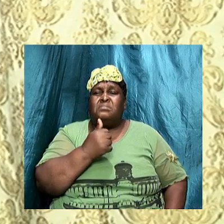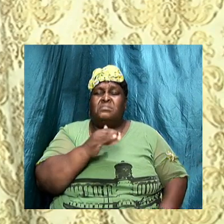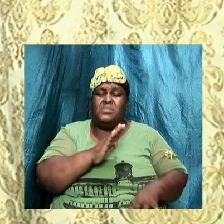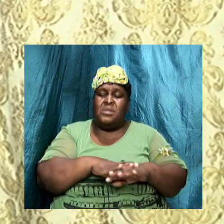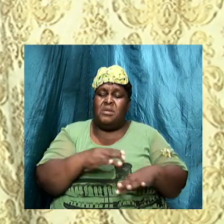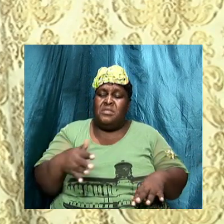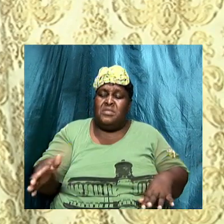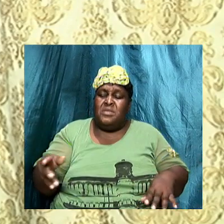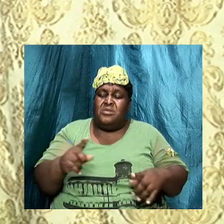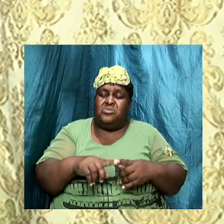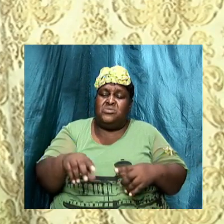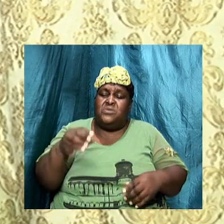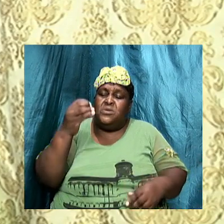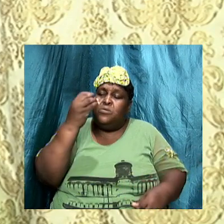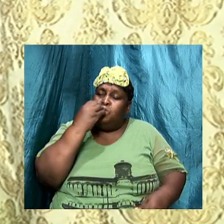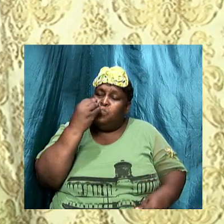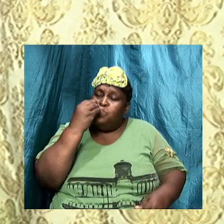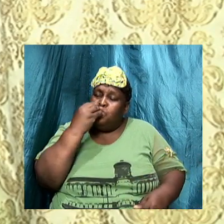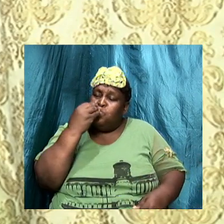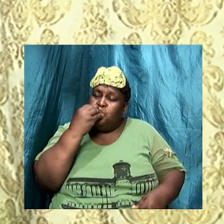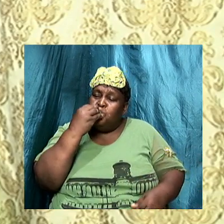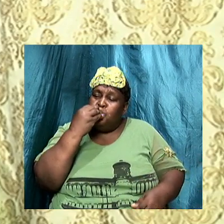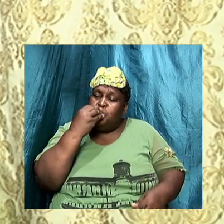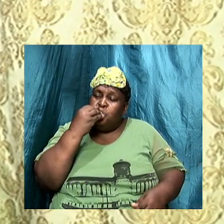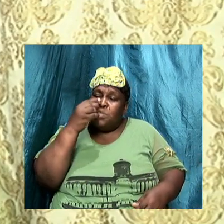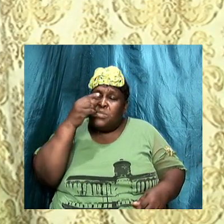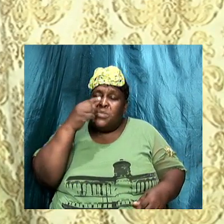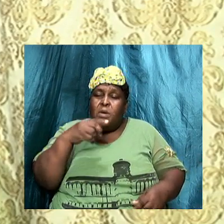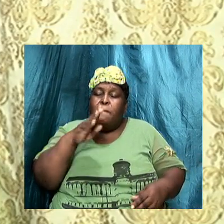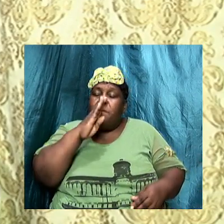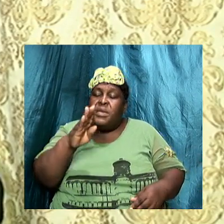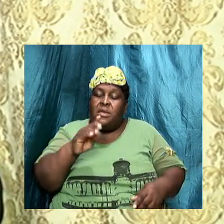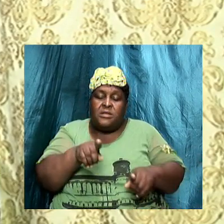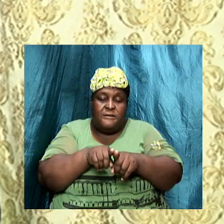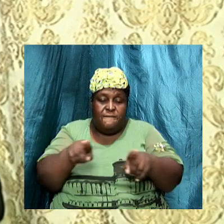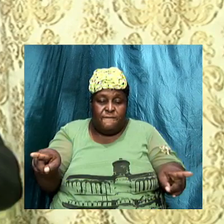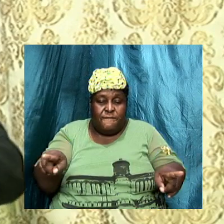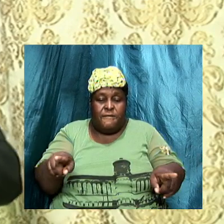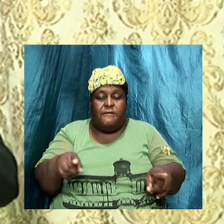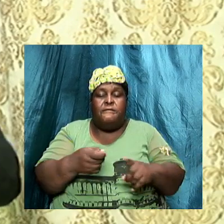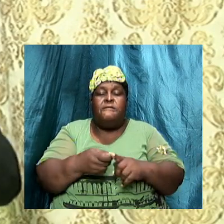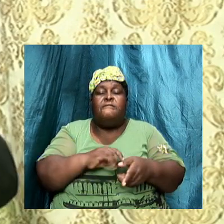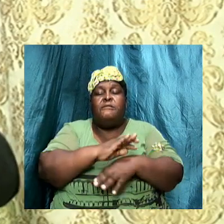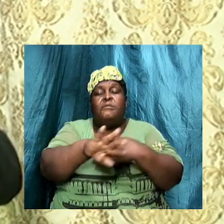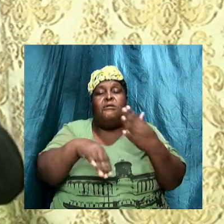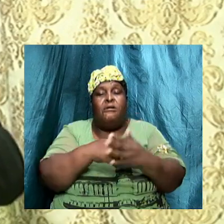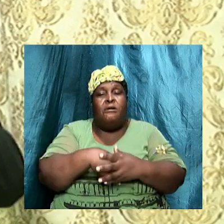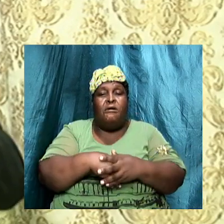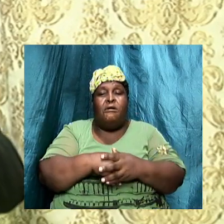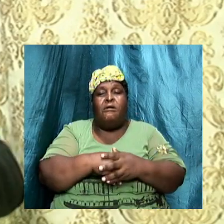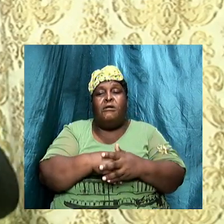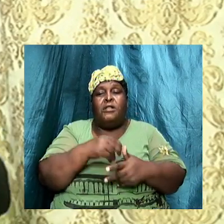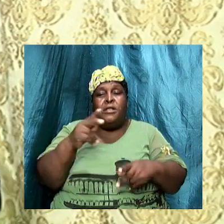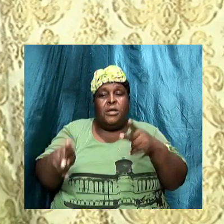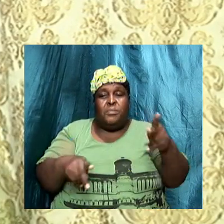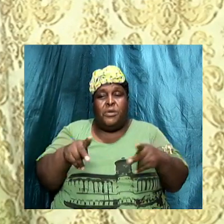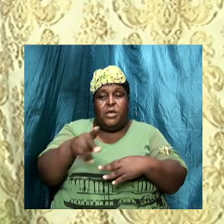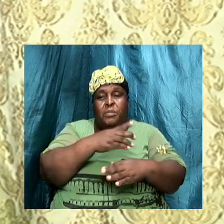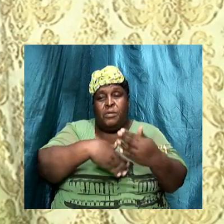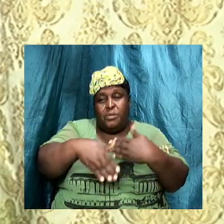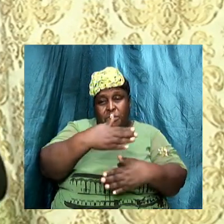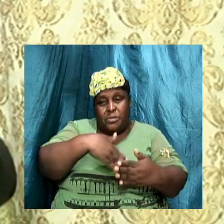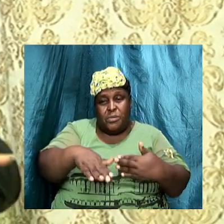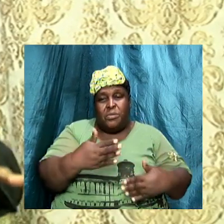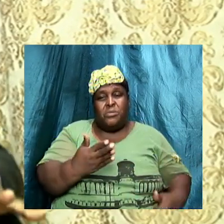that they should eat to be different from the other nations around them. Remember, you know, they were on their journey.